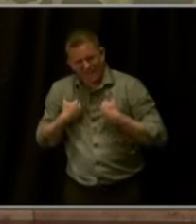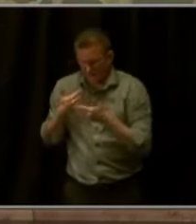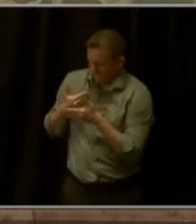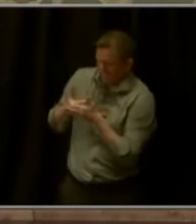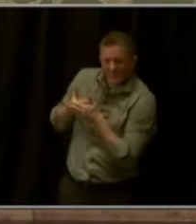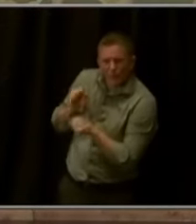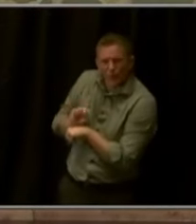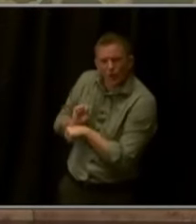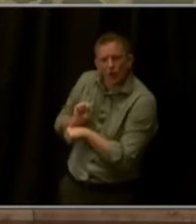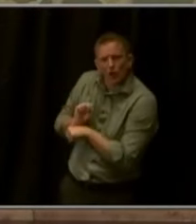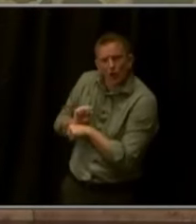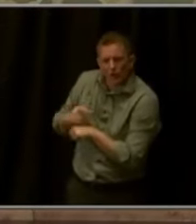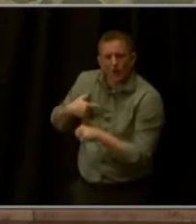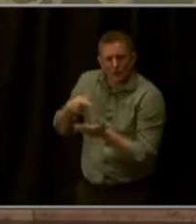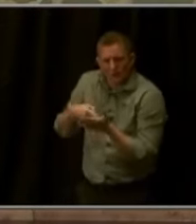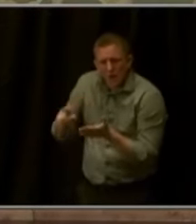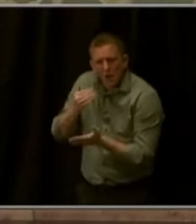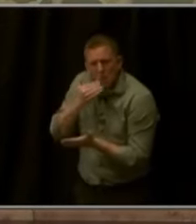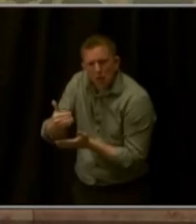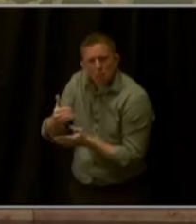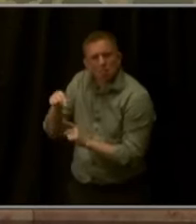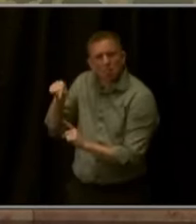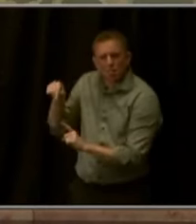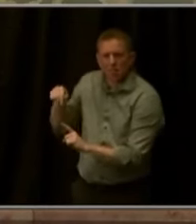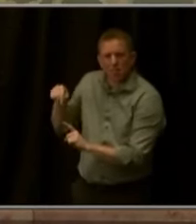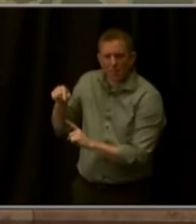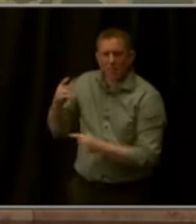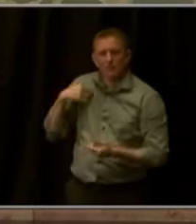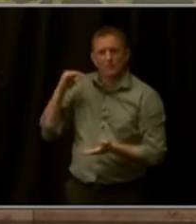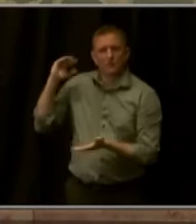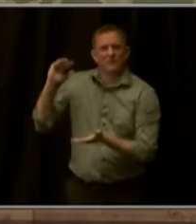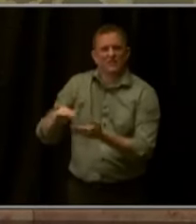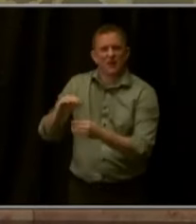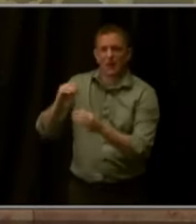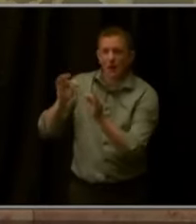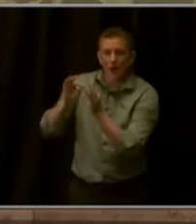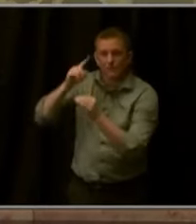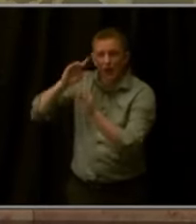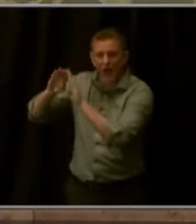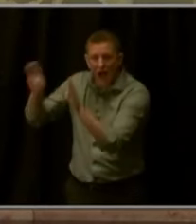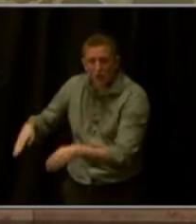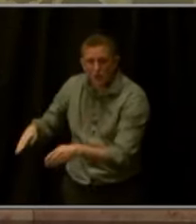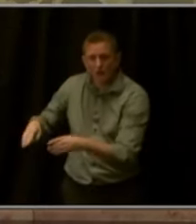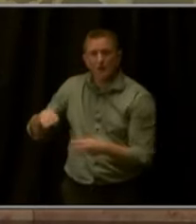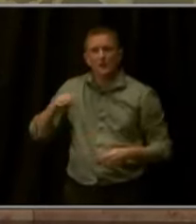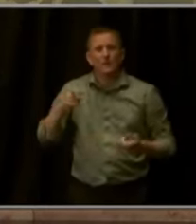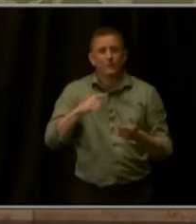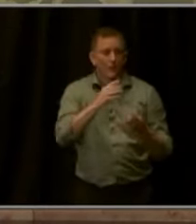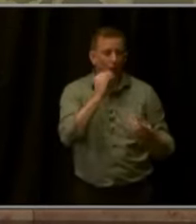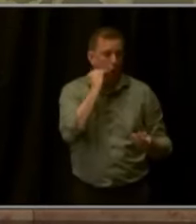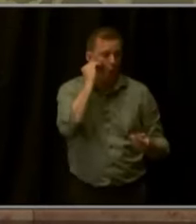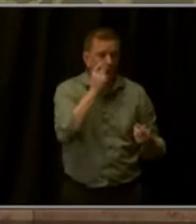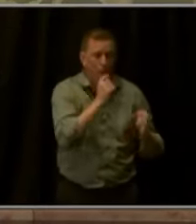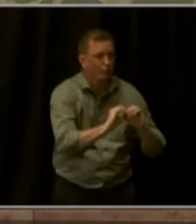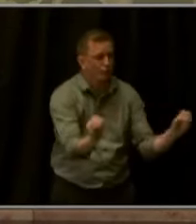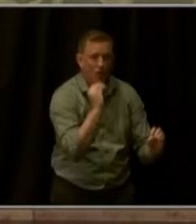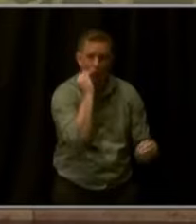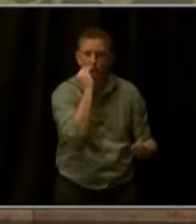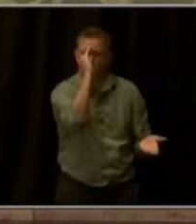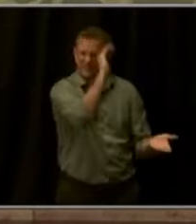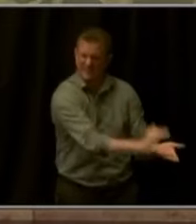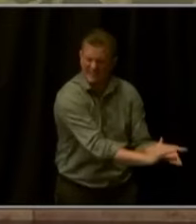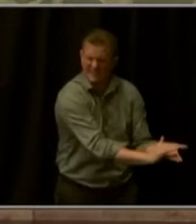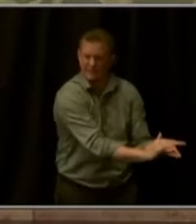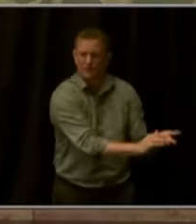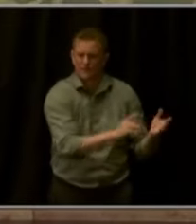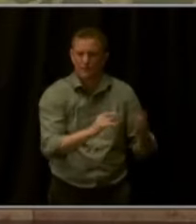by reducing housing costs, we will also help decrease homelessness in our communities. And I want to thank the mayors who are on